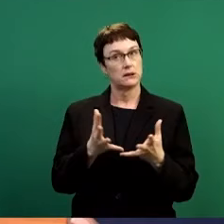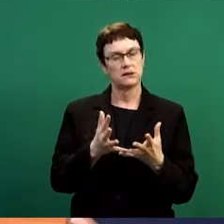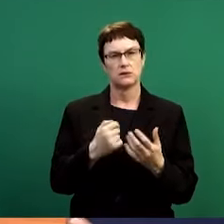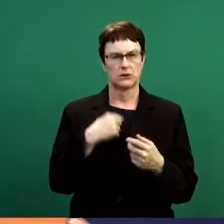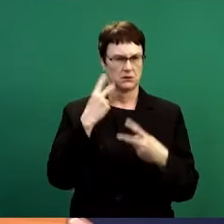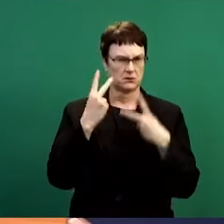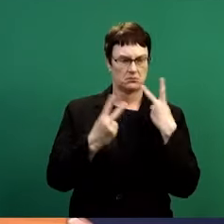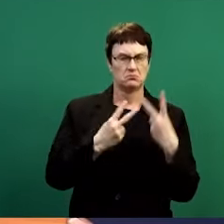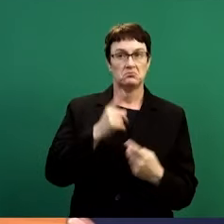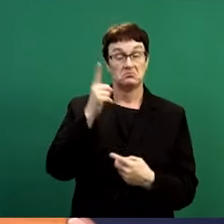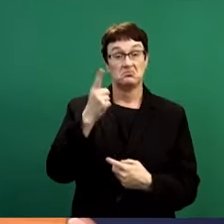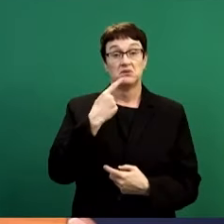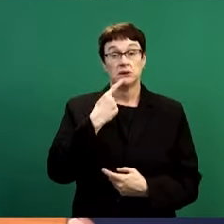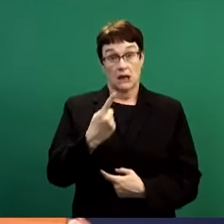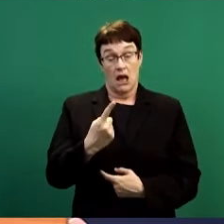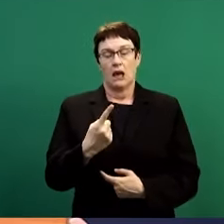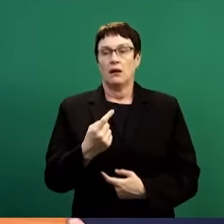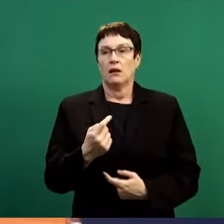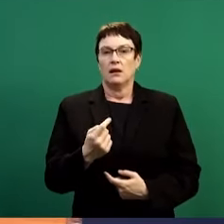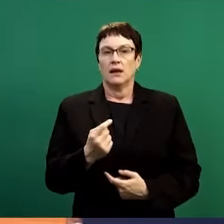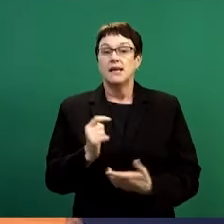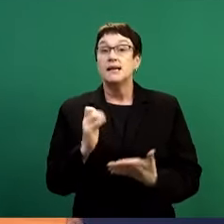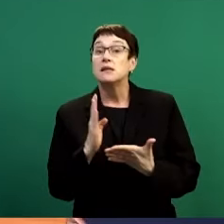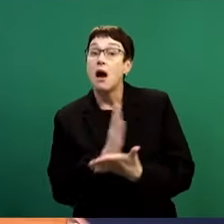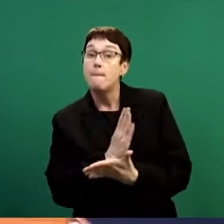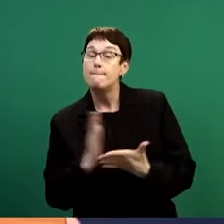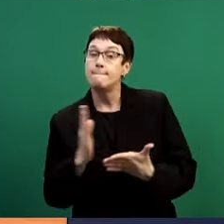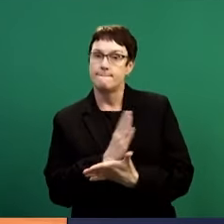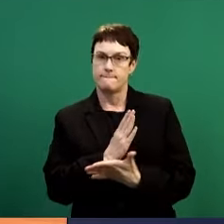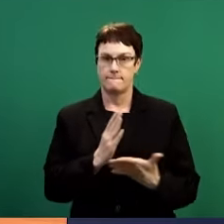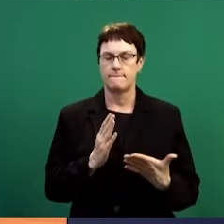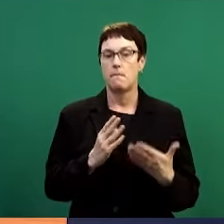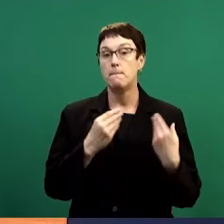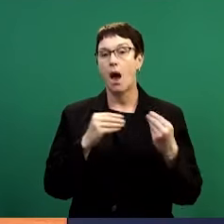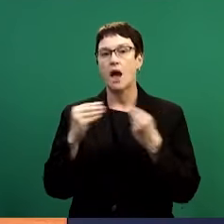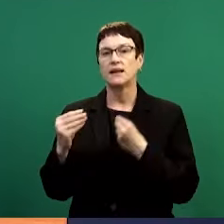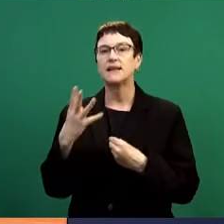abuse by institutions in various markets.